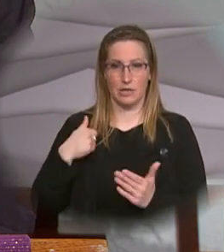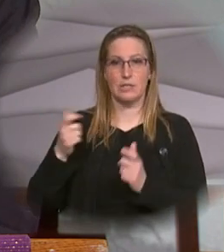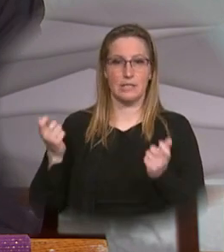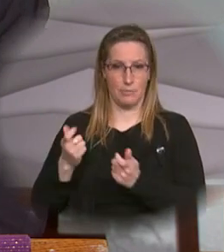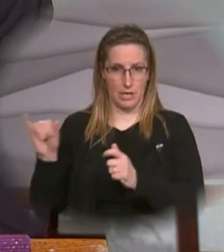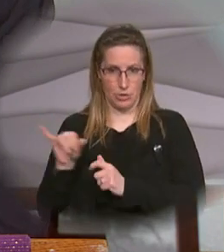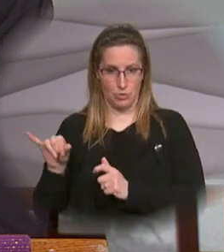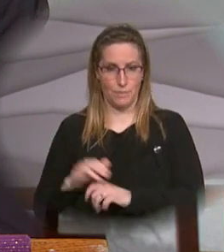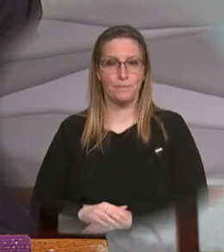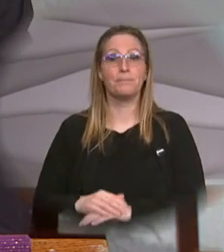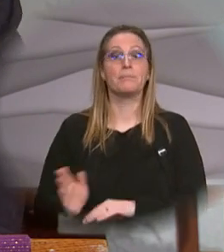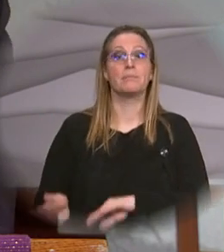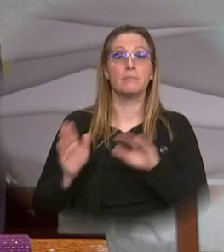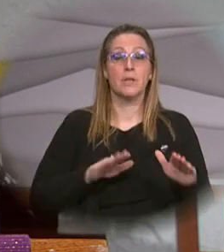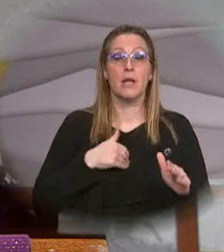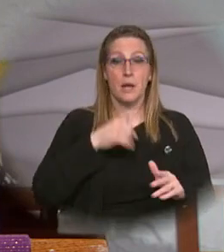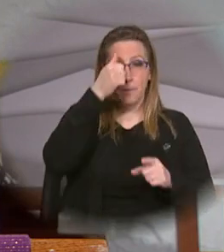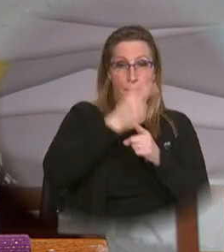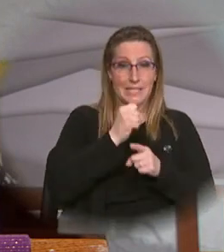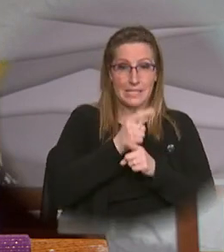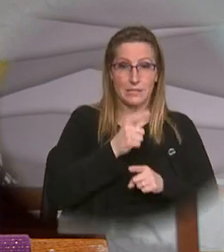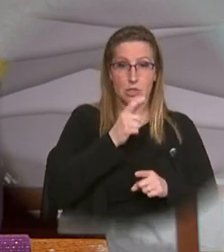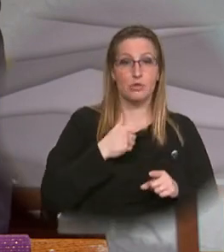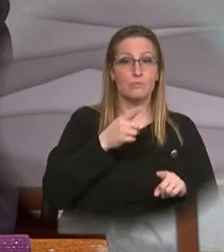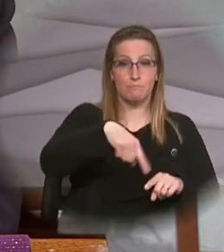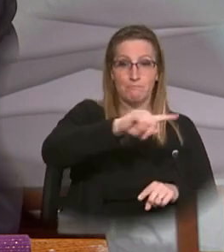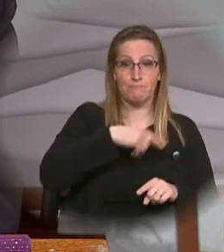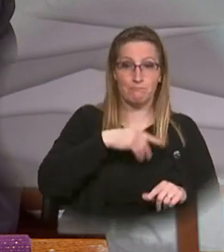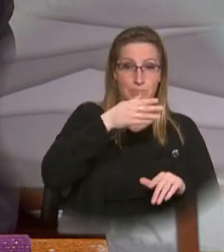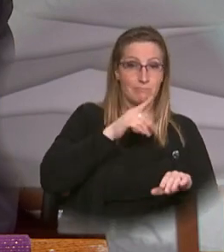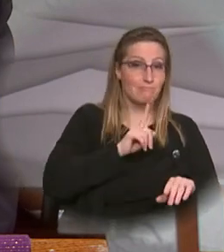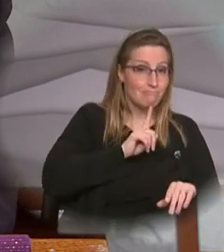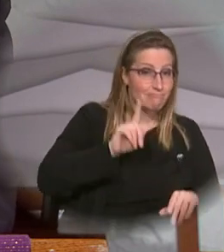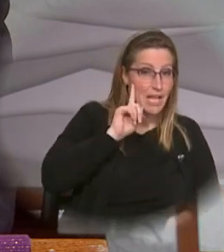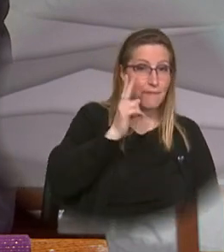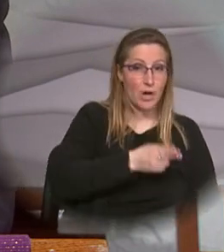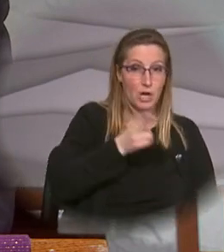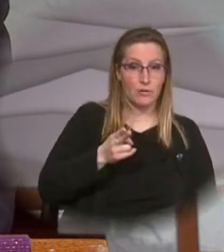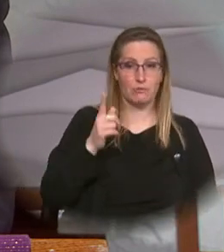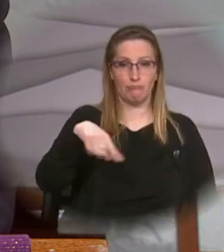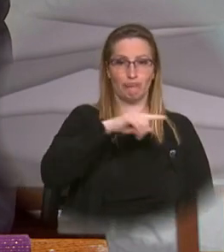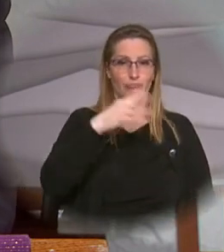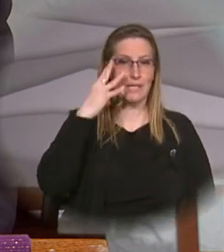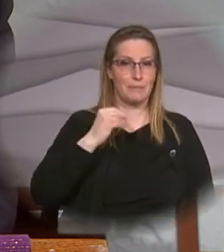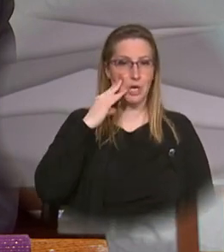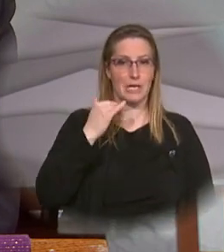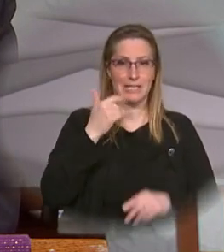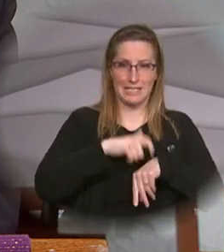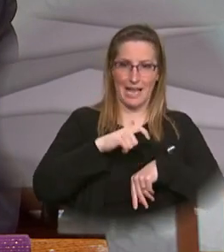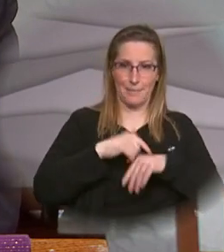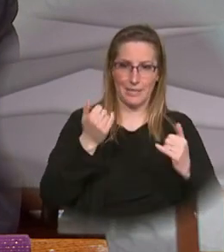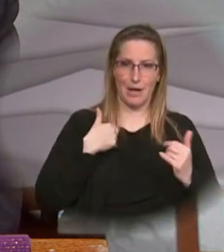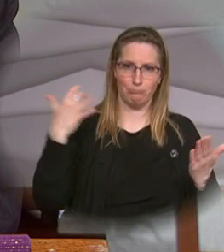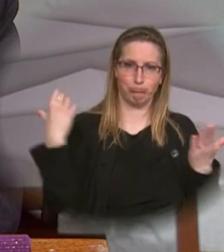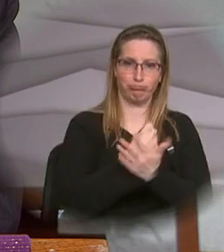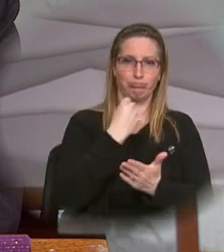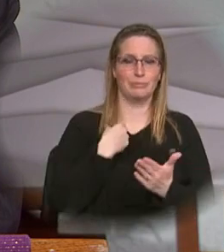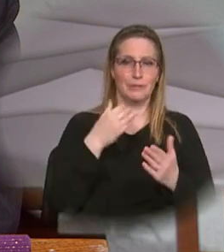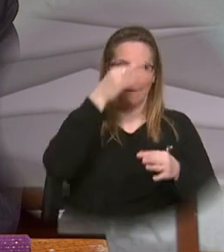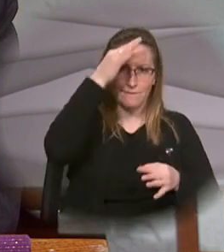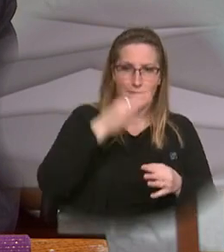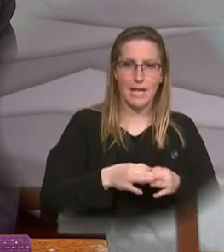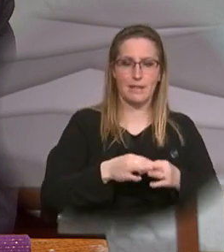Our brothers and sisters in faith, who are deaf and hard of hearing, were able to experience this time of sharing in faith,